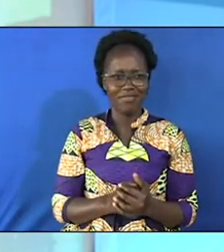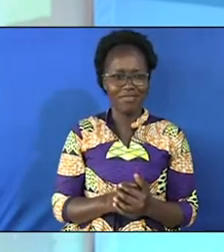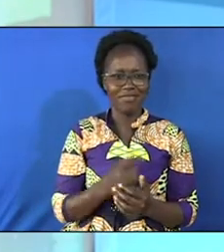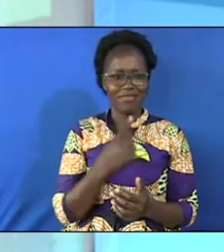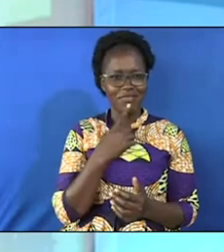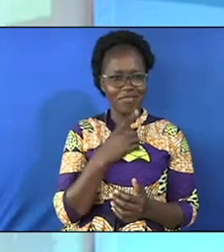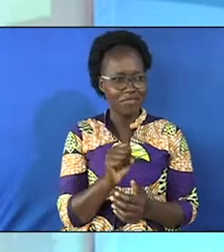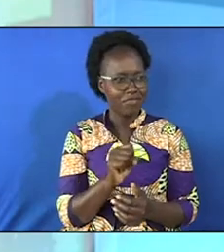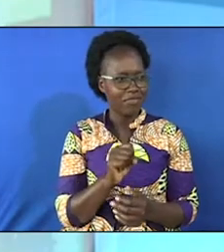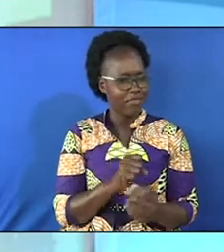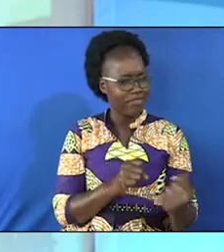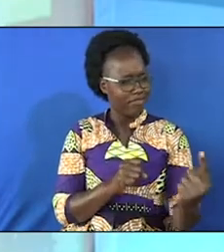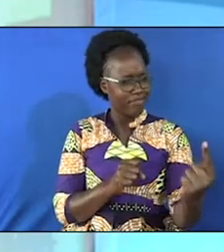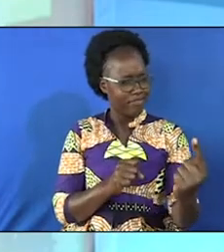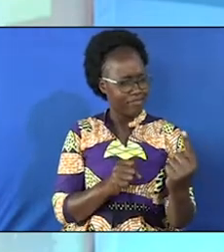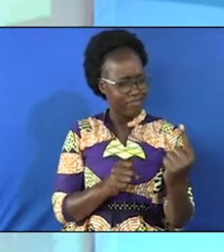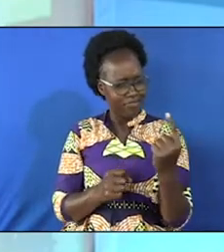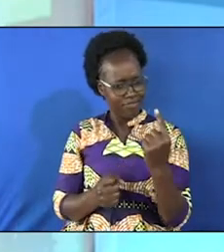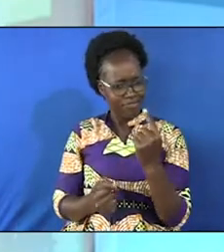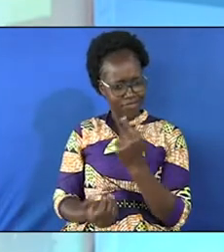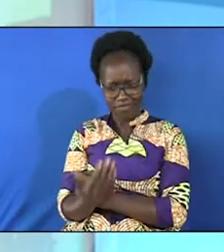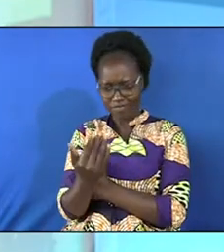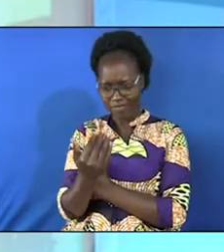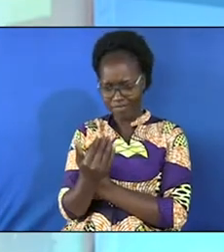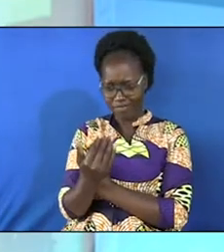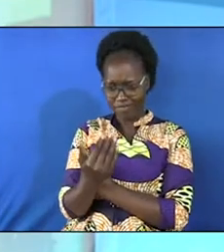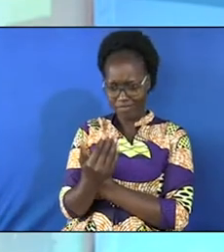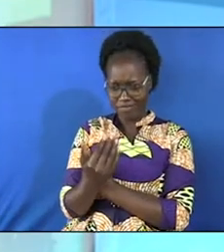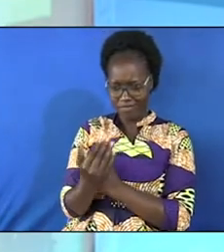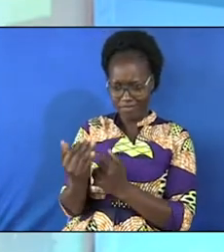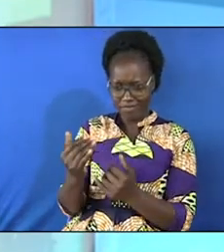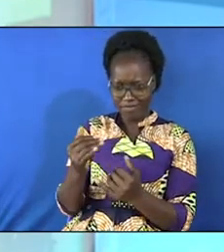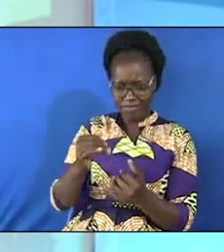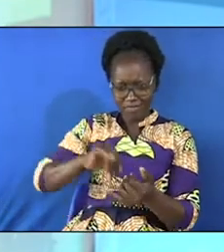so when she comes in the morning potential wife